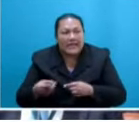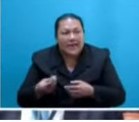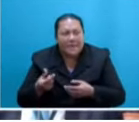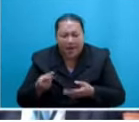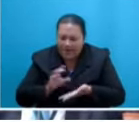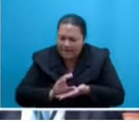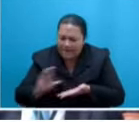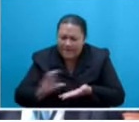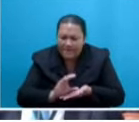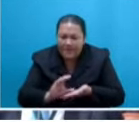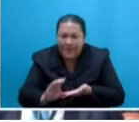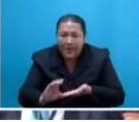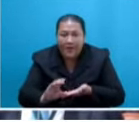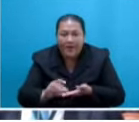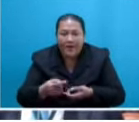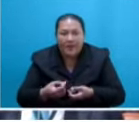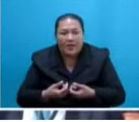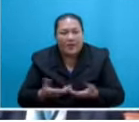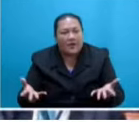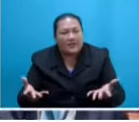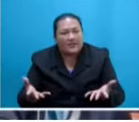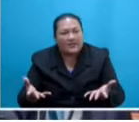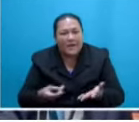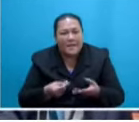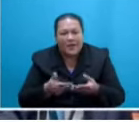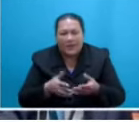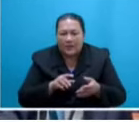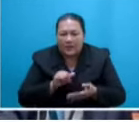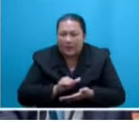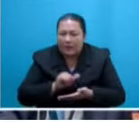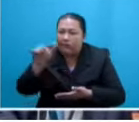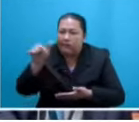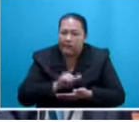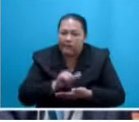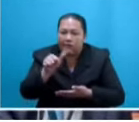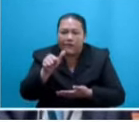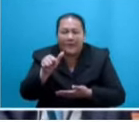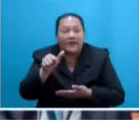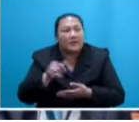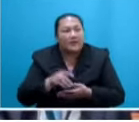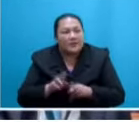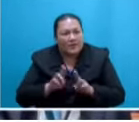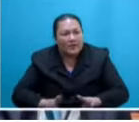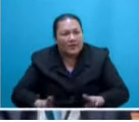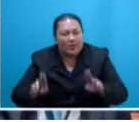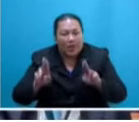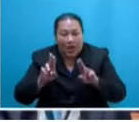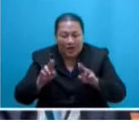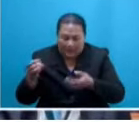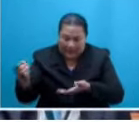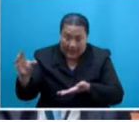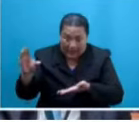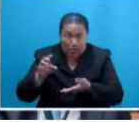to Geneva, Switzerland for that purpose. Not gathering the necessary courage, will to face up to the ultimatum